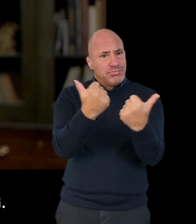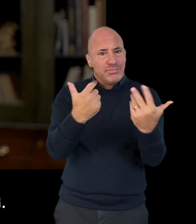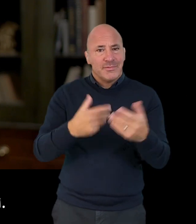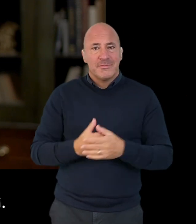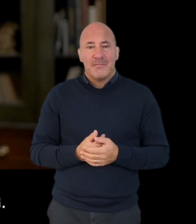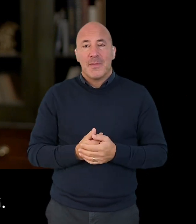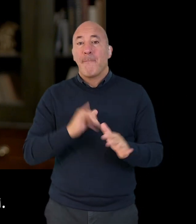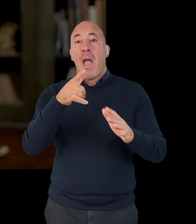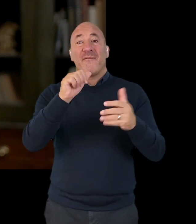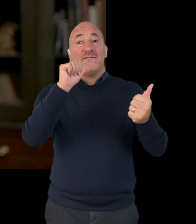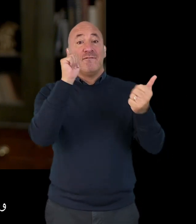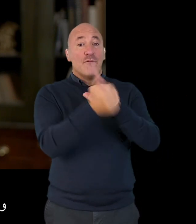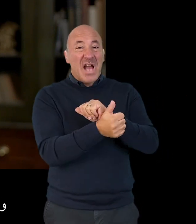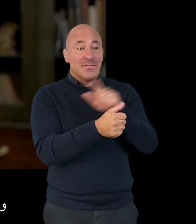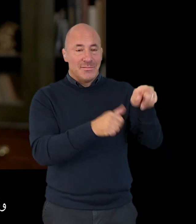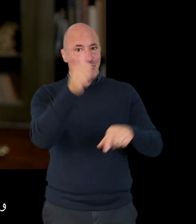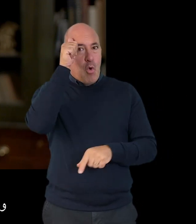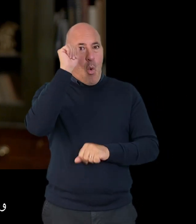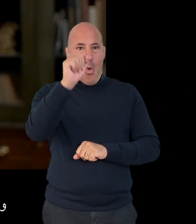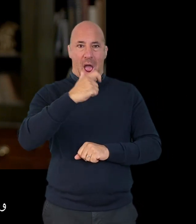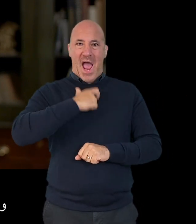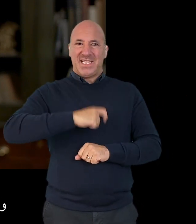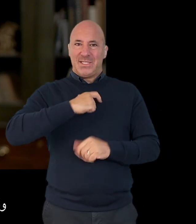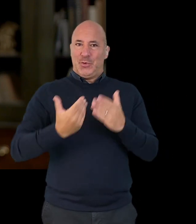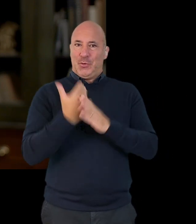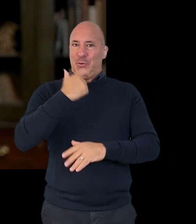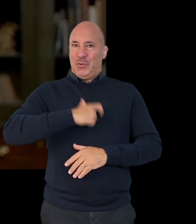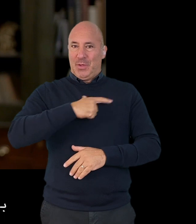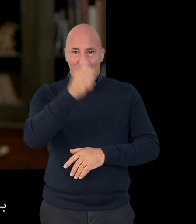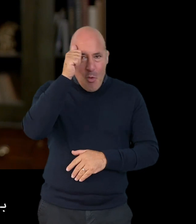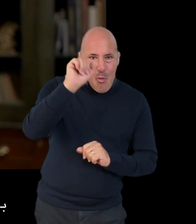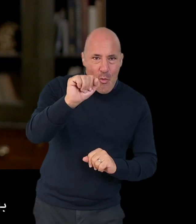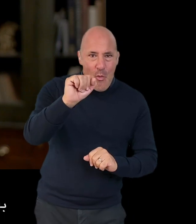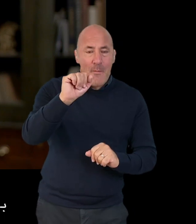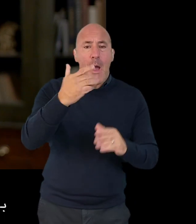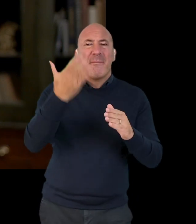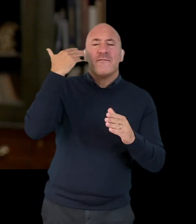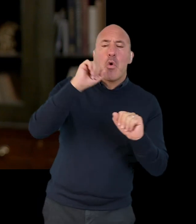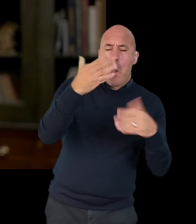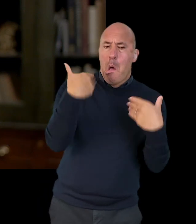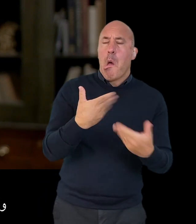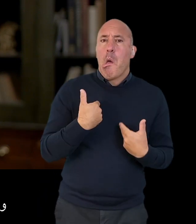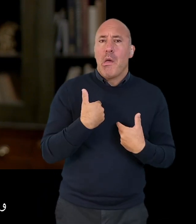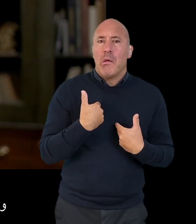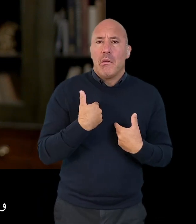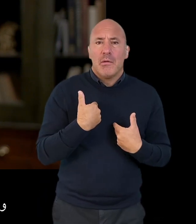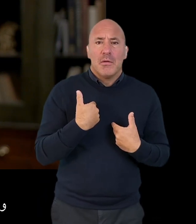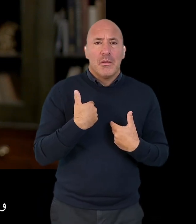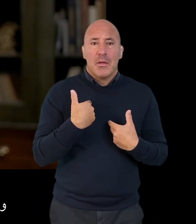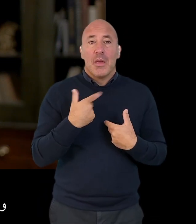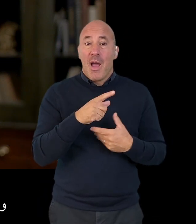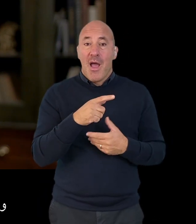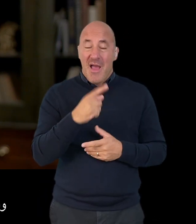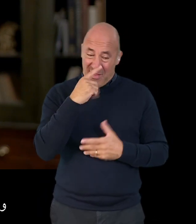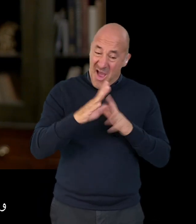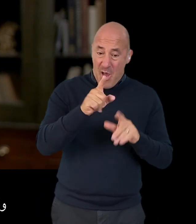or earlier with them. It might be friends that you know now in your new identity, who may not know anything